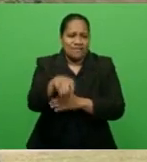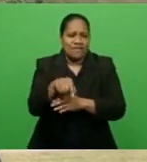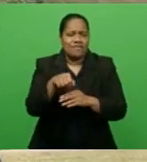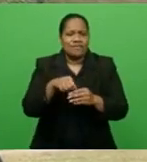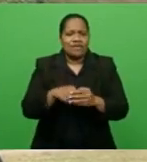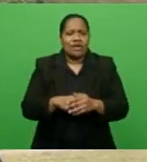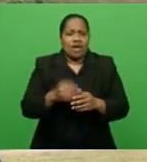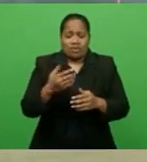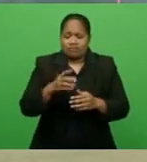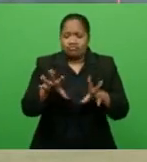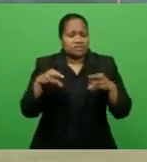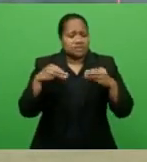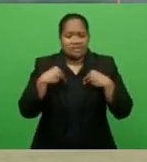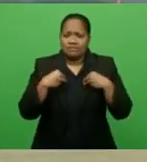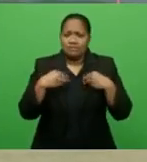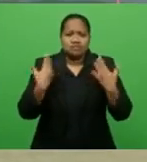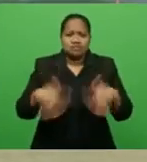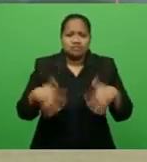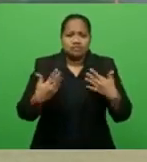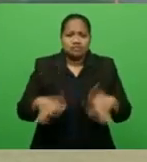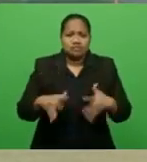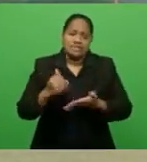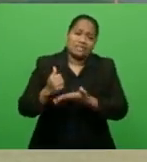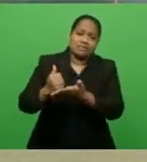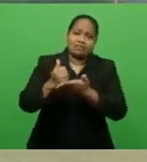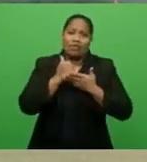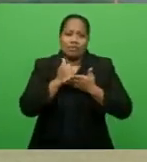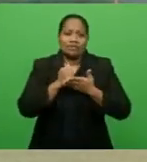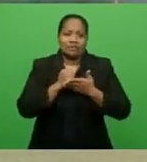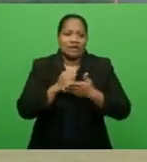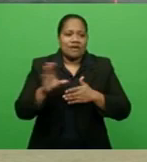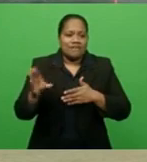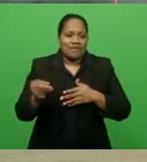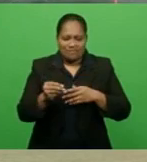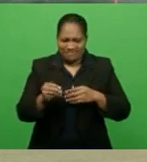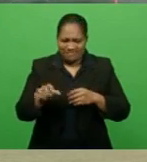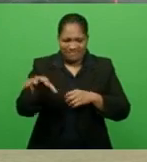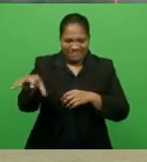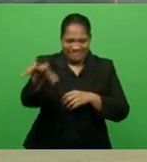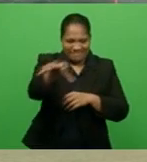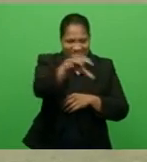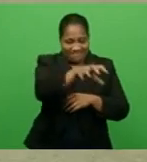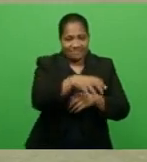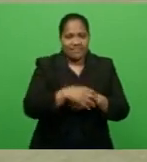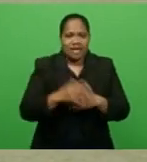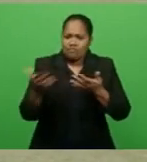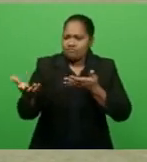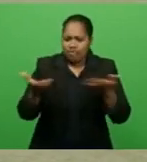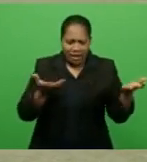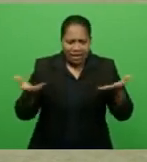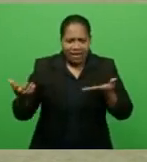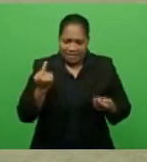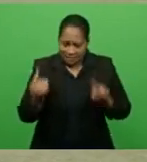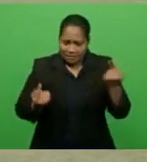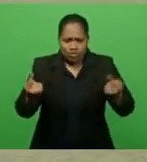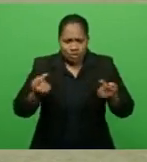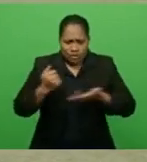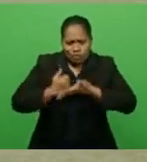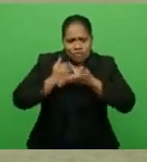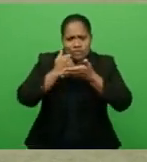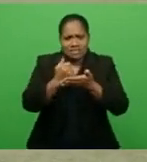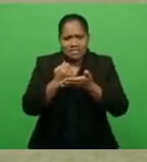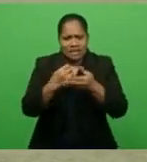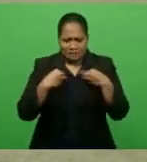overwhelming support from the domestic market, bringing together individuals, sponsors, businesses and